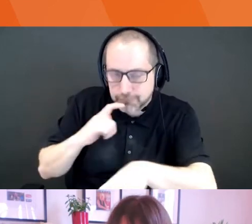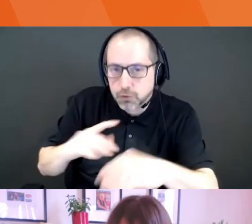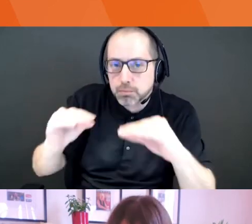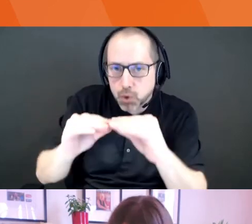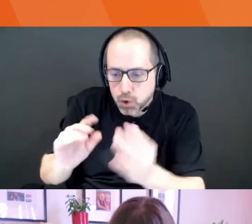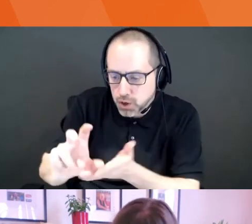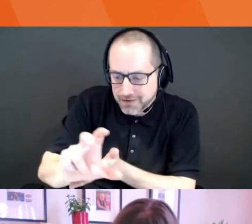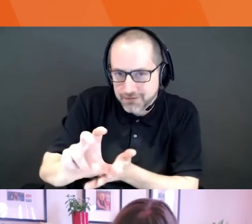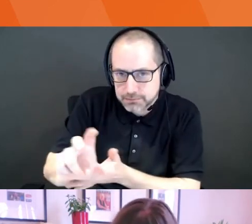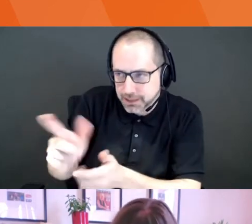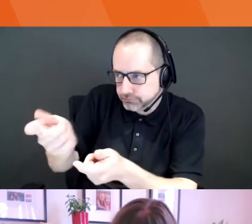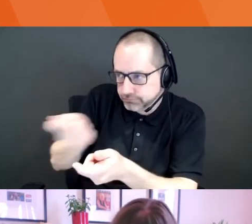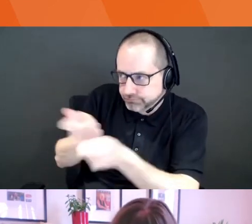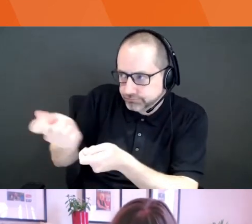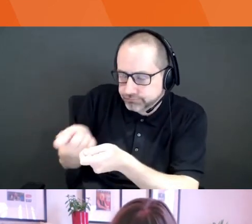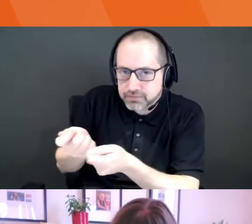Ooh, that's a good one.